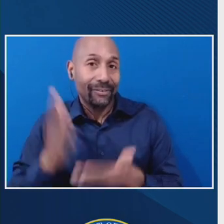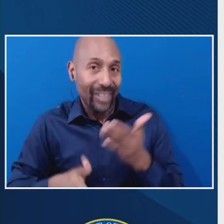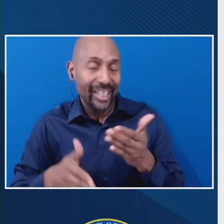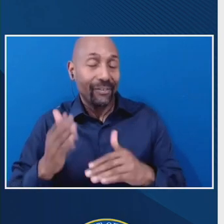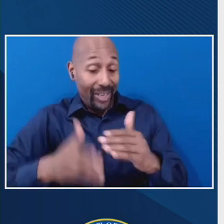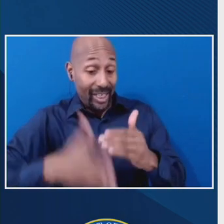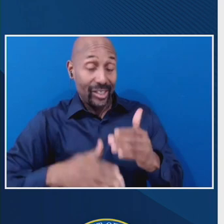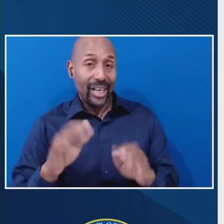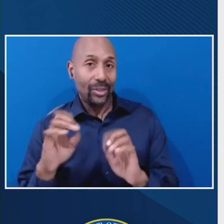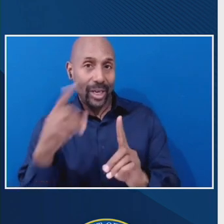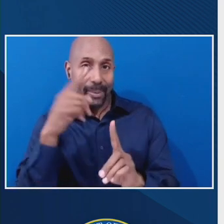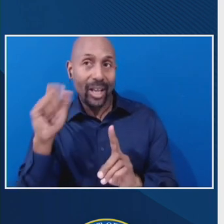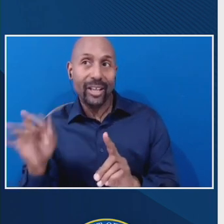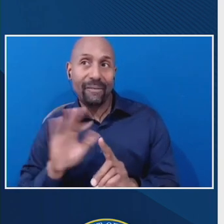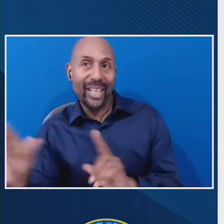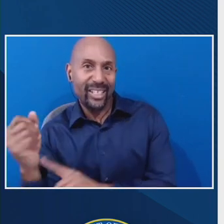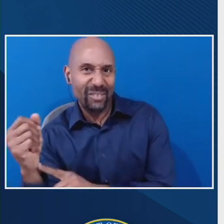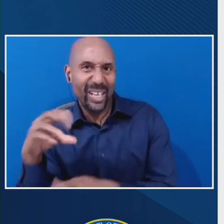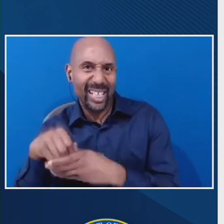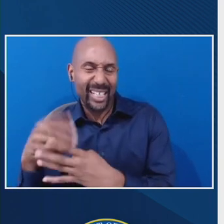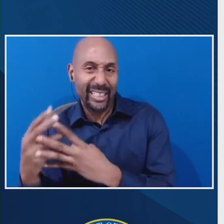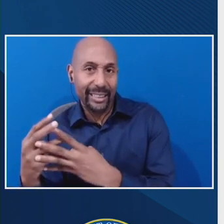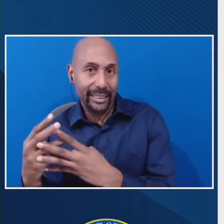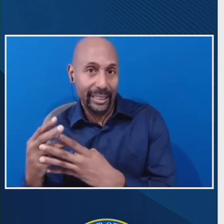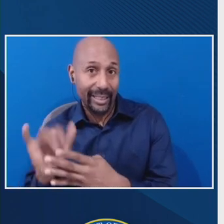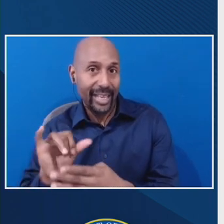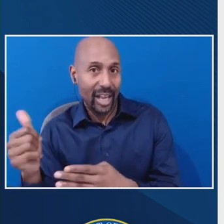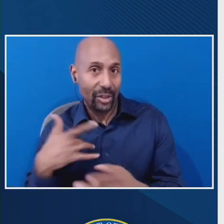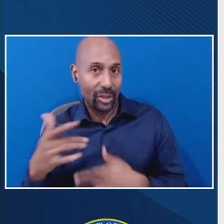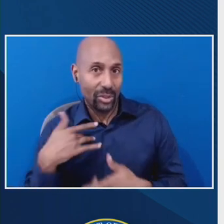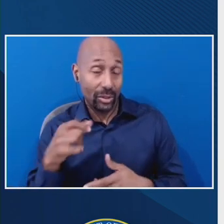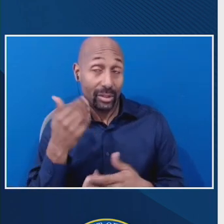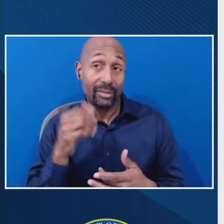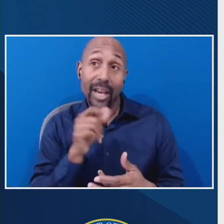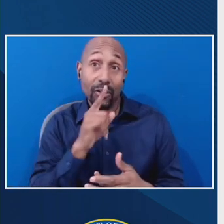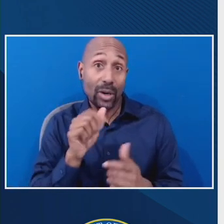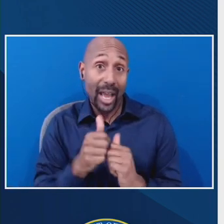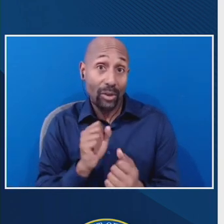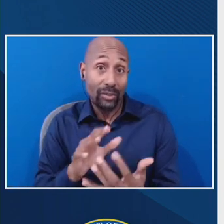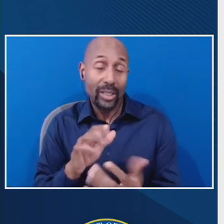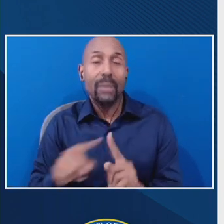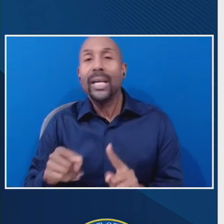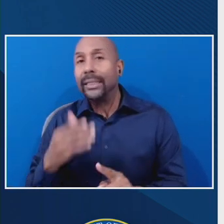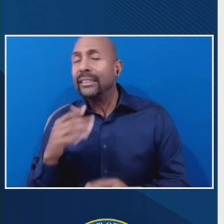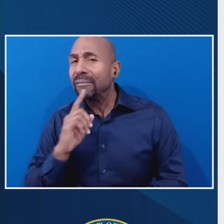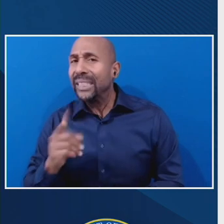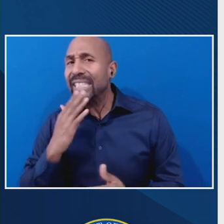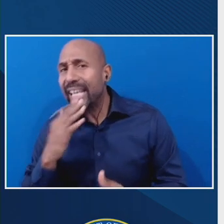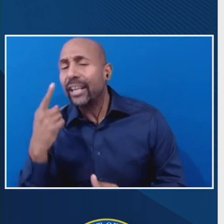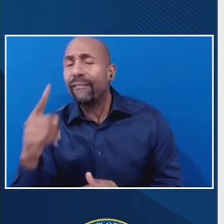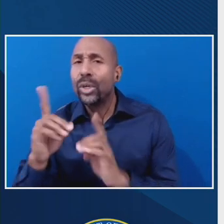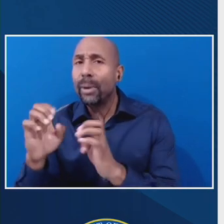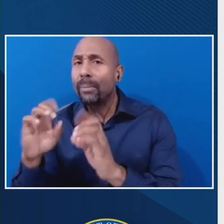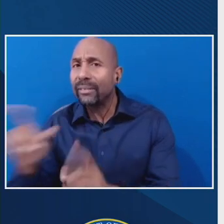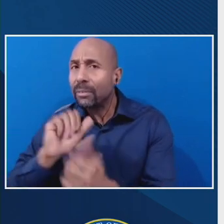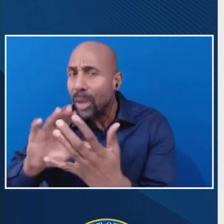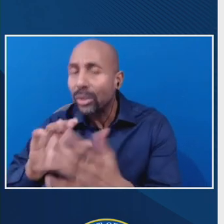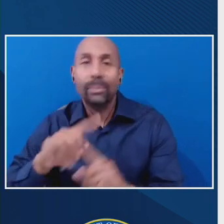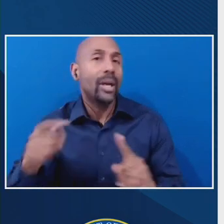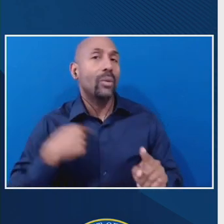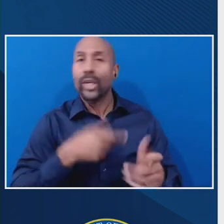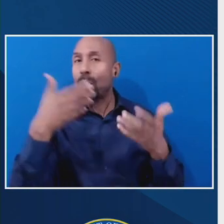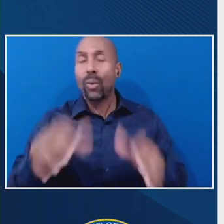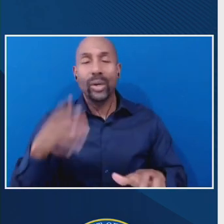Um, I'm not sure how we address that. I really, we really appreciate the department's thinking about this. Um, but we really don't want to see people